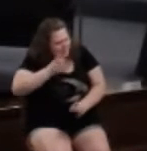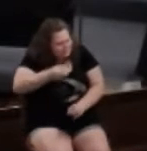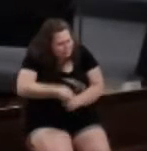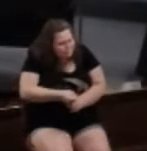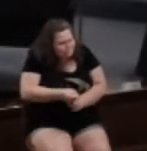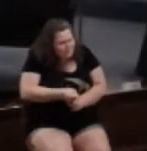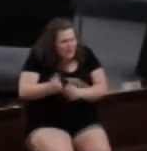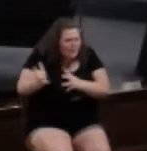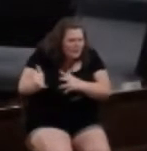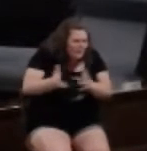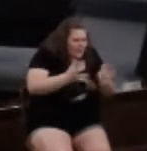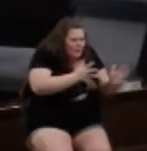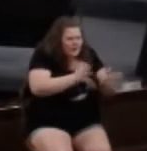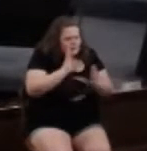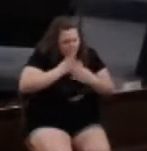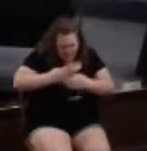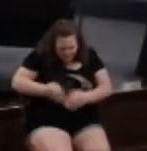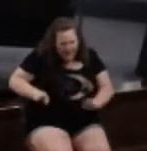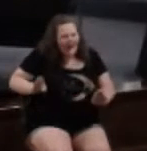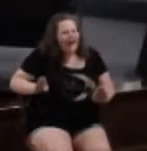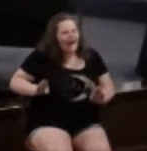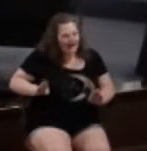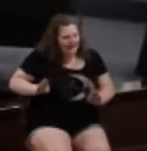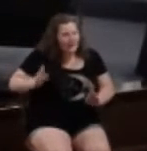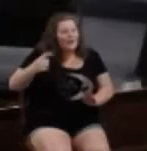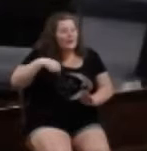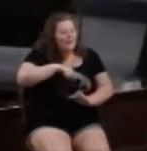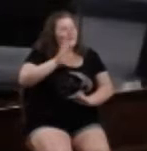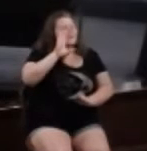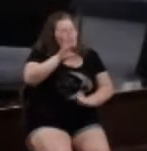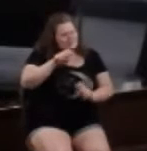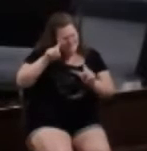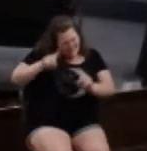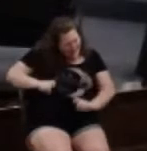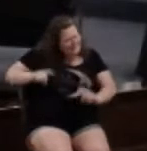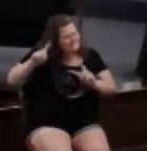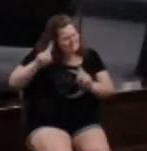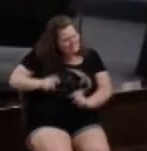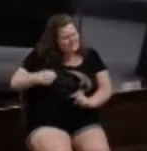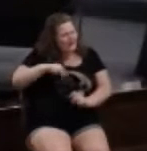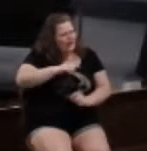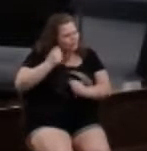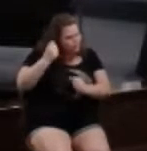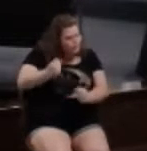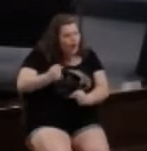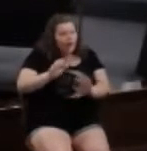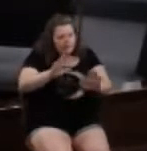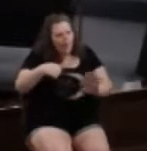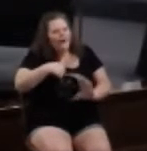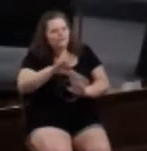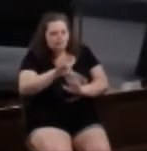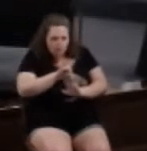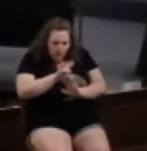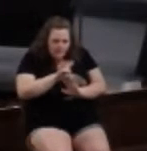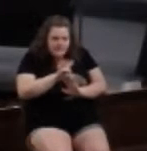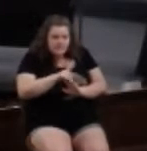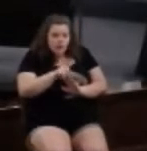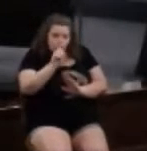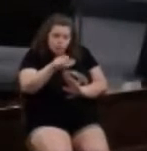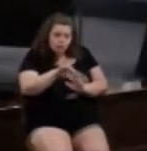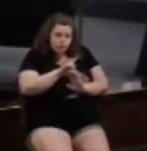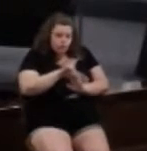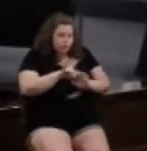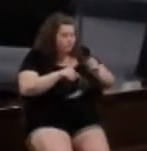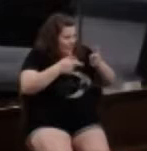winds of division will blow and we will be tested we have a choice though we can let the storm destroy